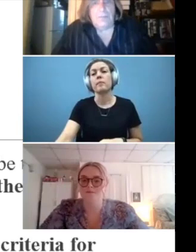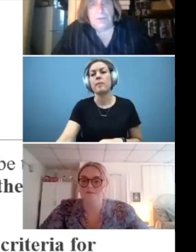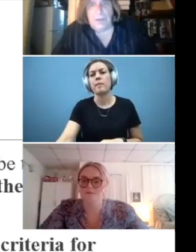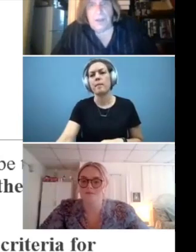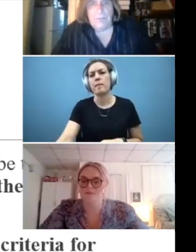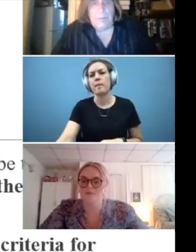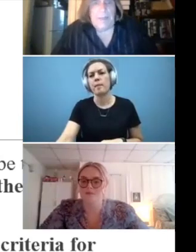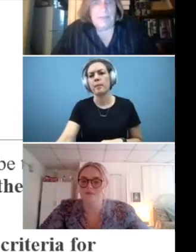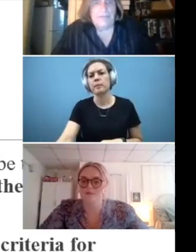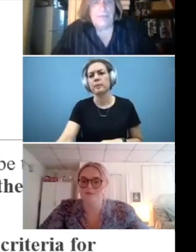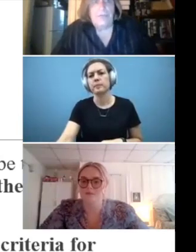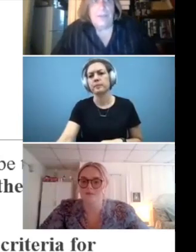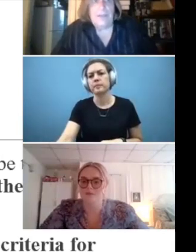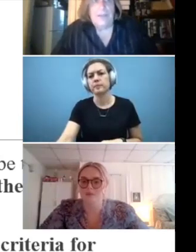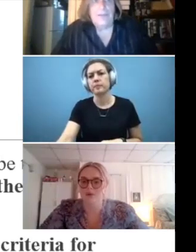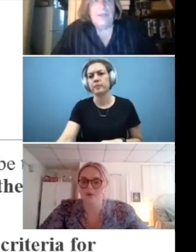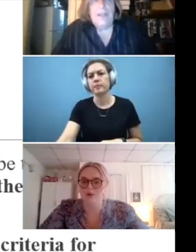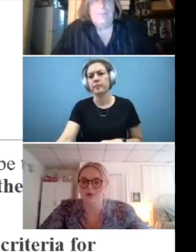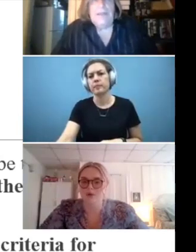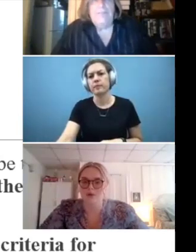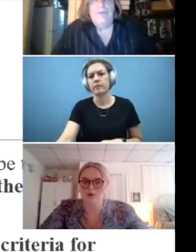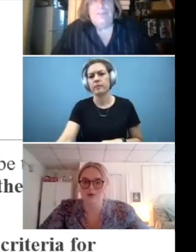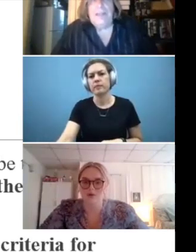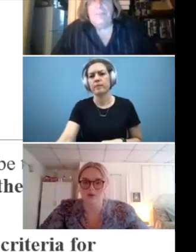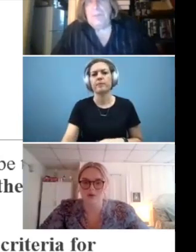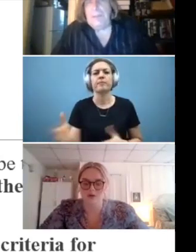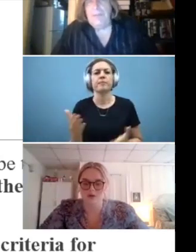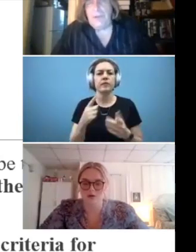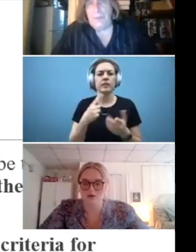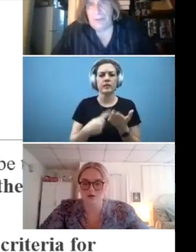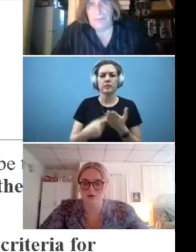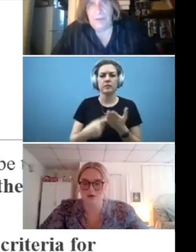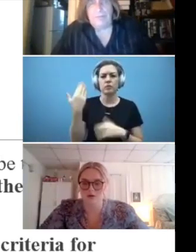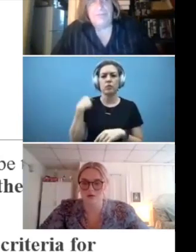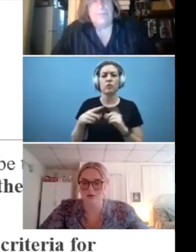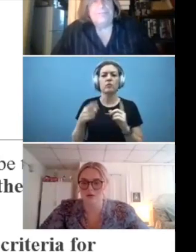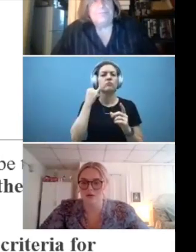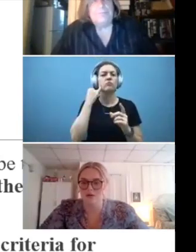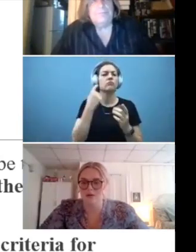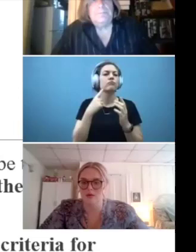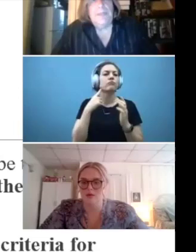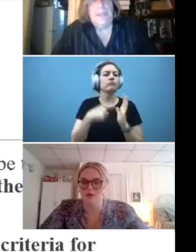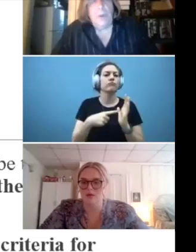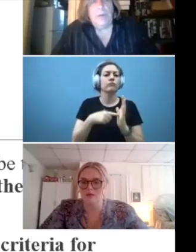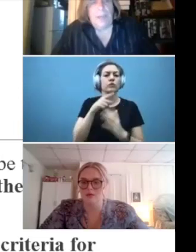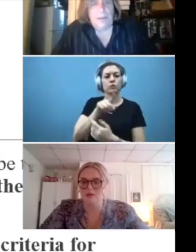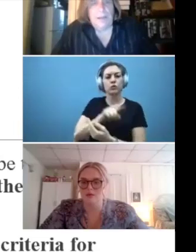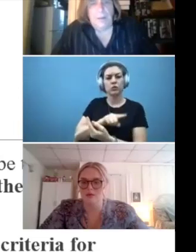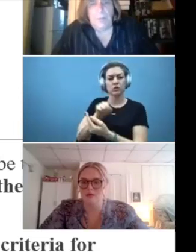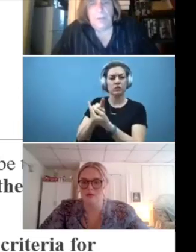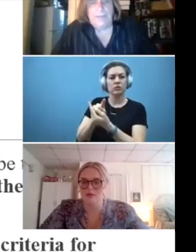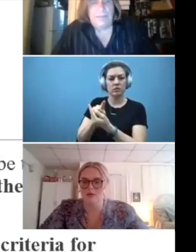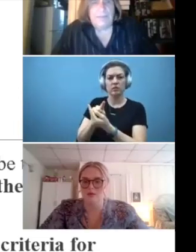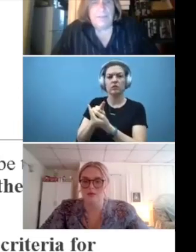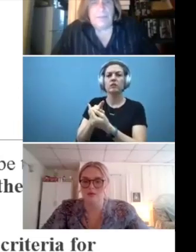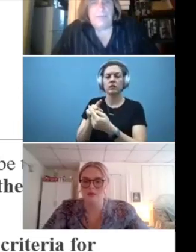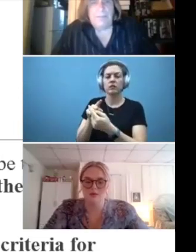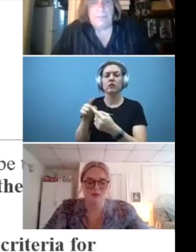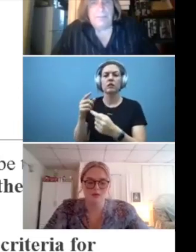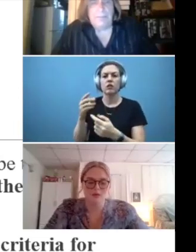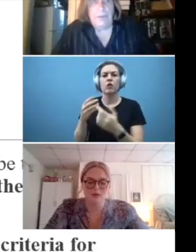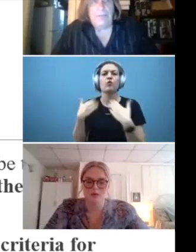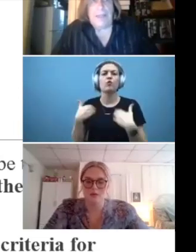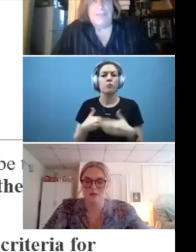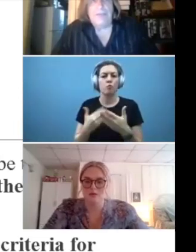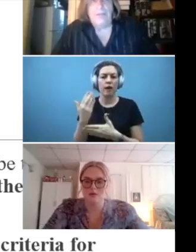I don't know if we talked, we passed through this regulation, but if for example, you meet with the human rights officer and one, and we'll get to this if we